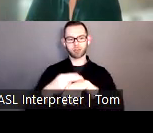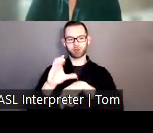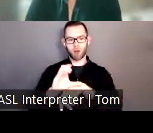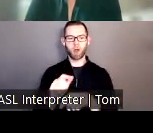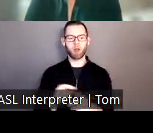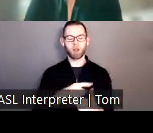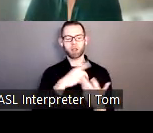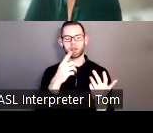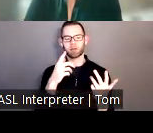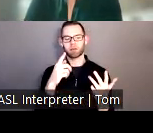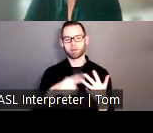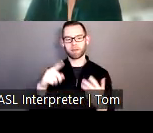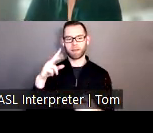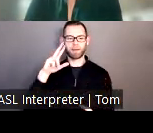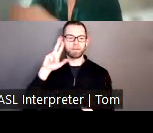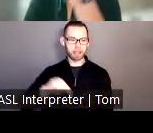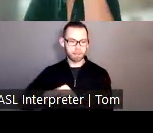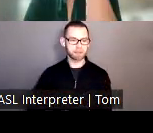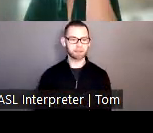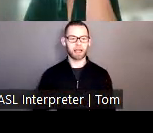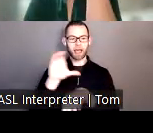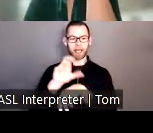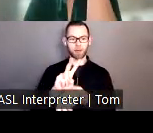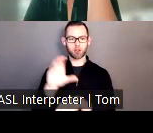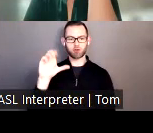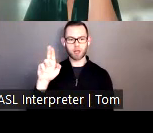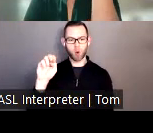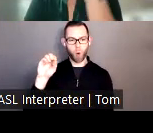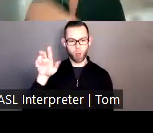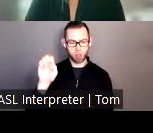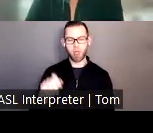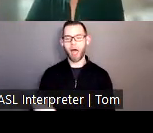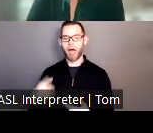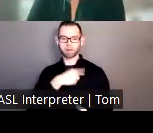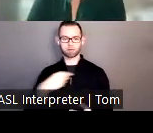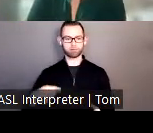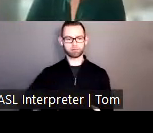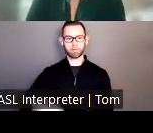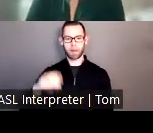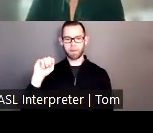Creole, and Mandarin. We also have two sign language interpreters.